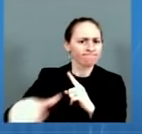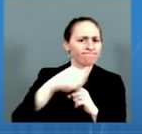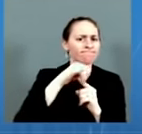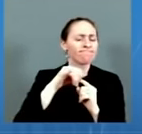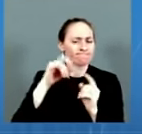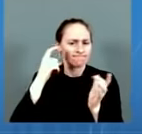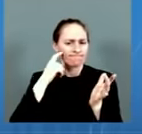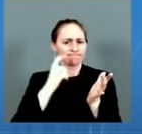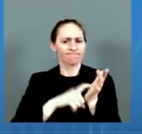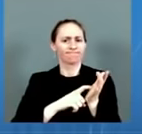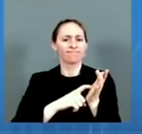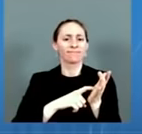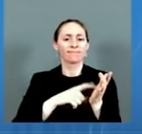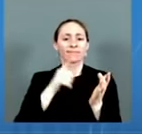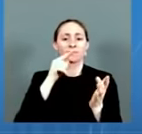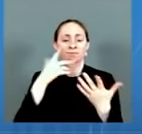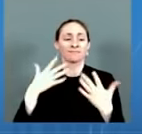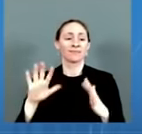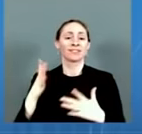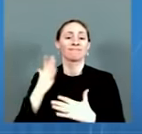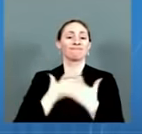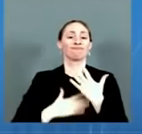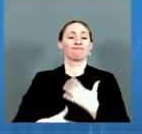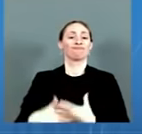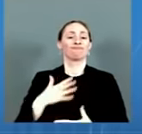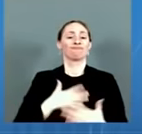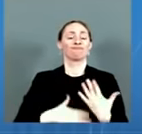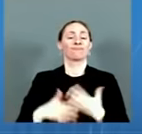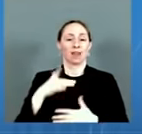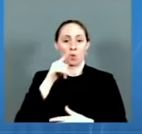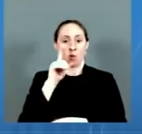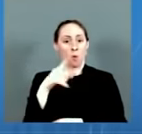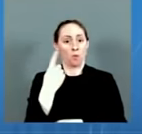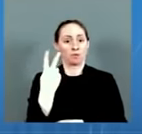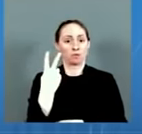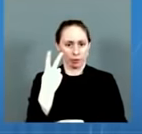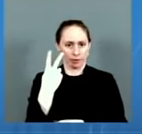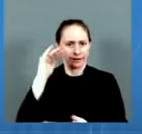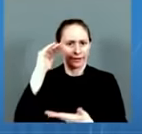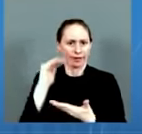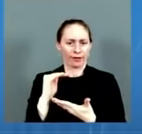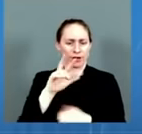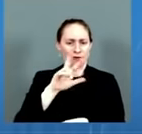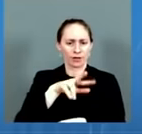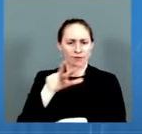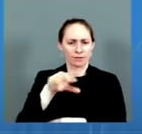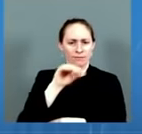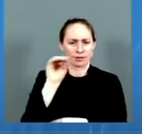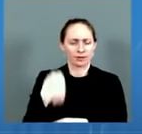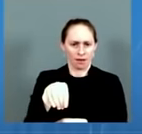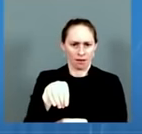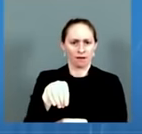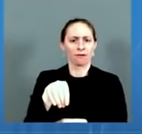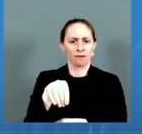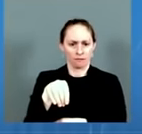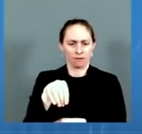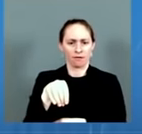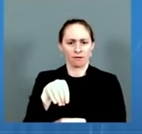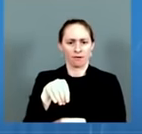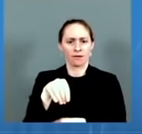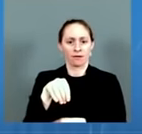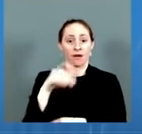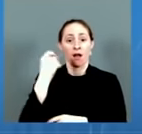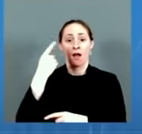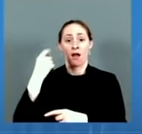down from 80% to the pre-Omicron era. But note on the right-hand part of the